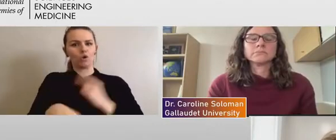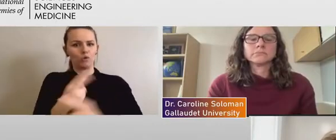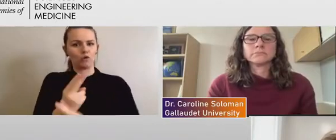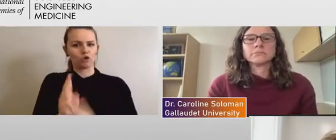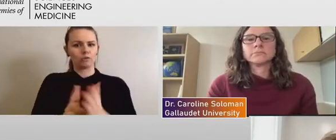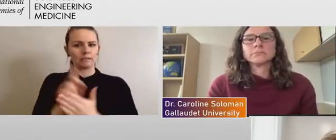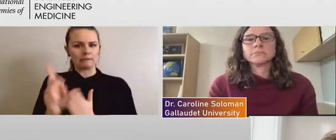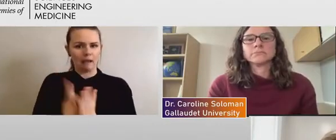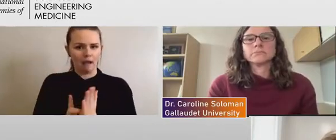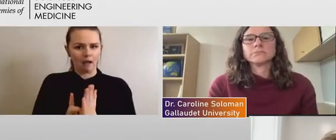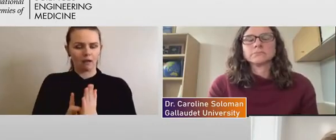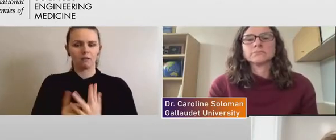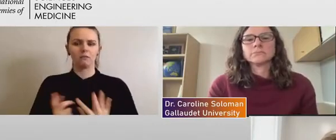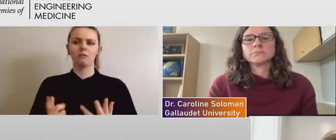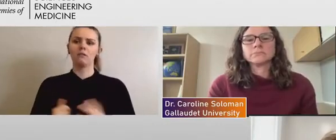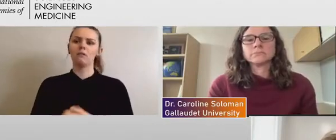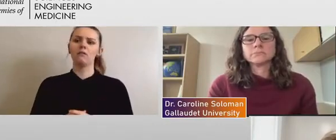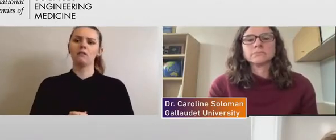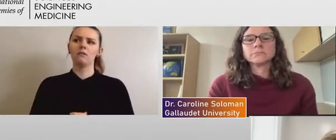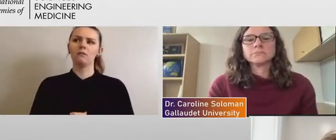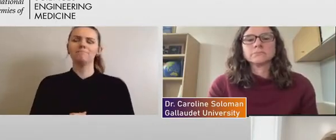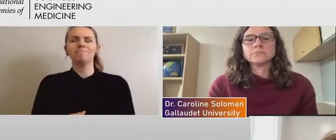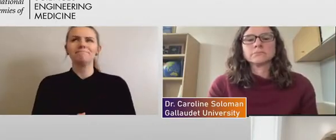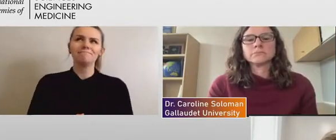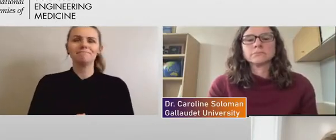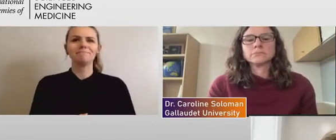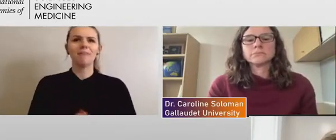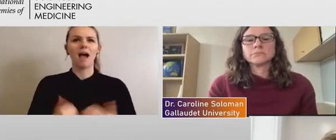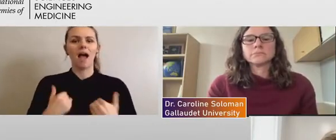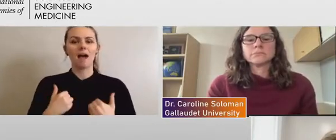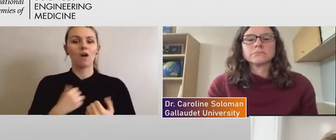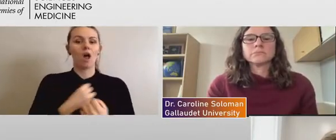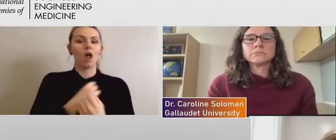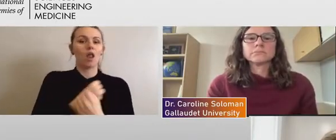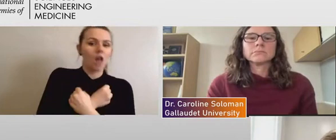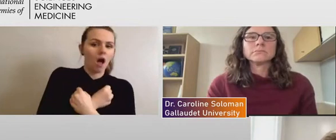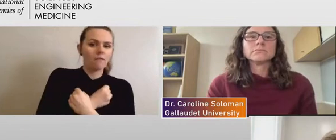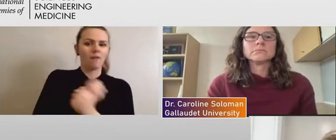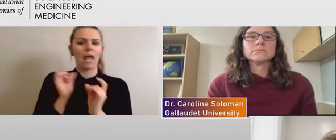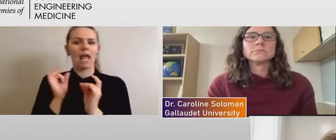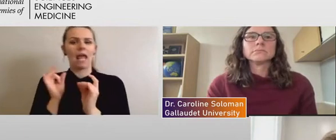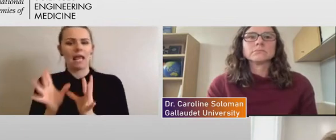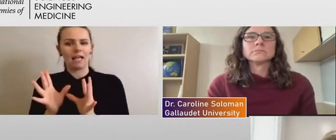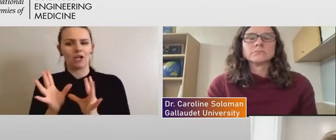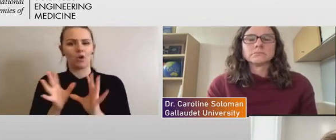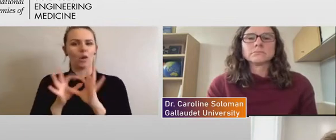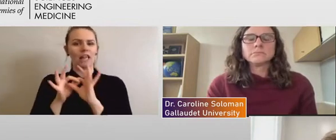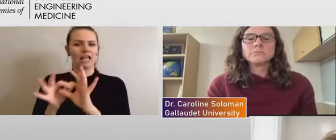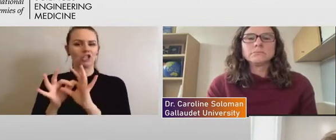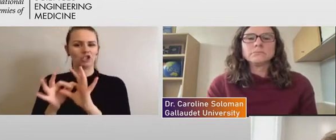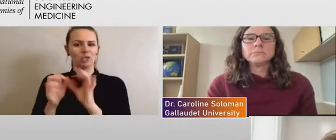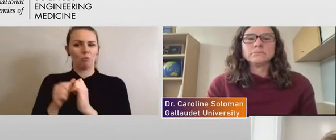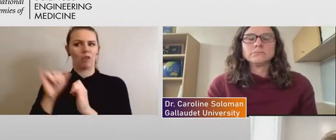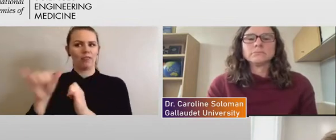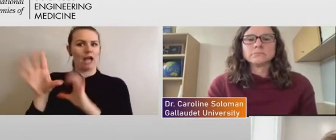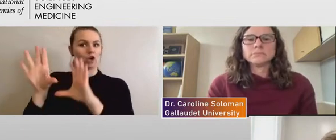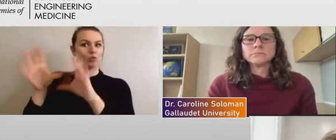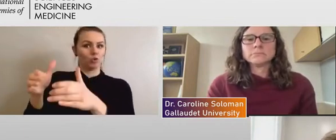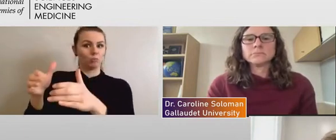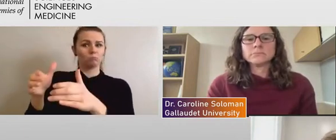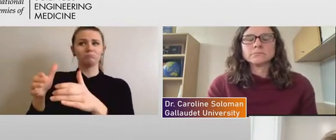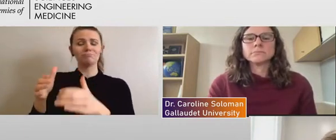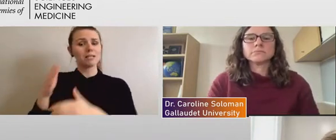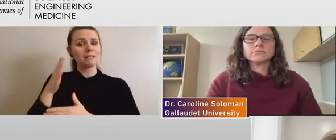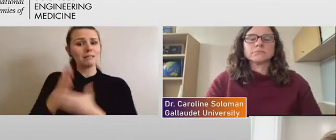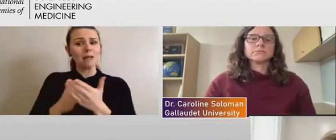you know, there's, you know, I have a love-hate relationship with that group. mean, they've done some things which I think are great. And then,